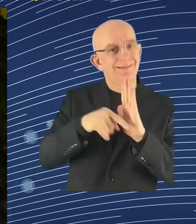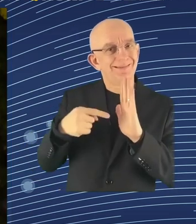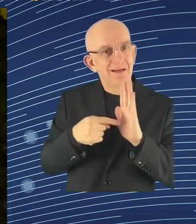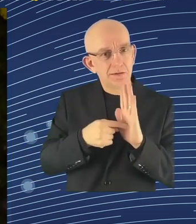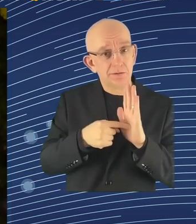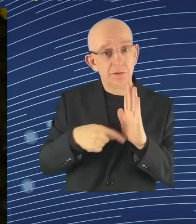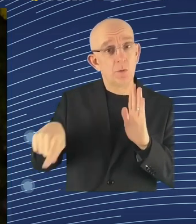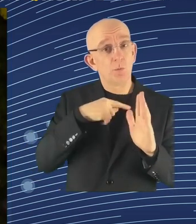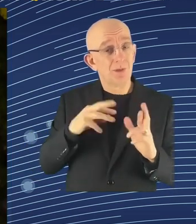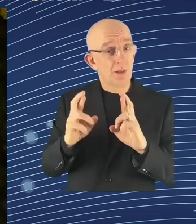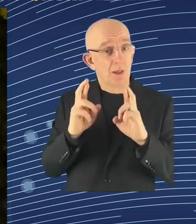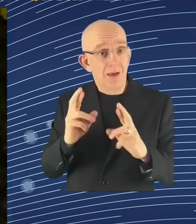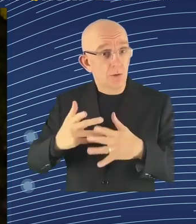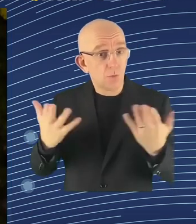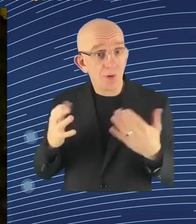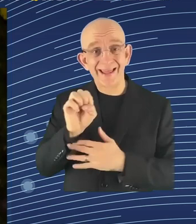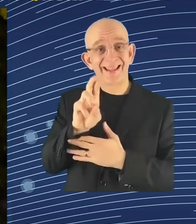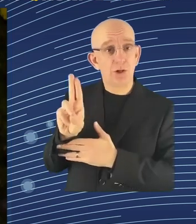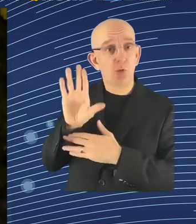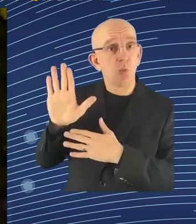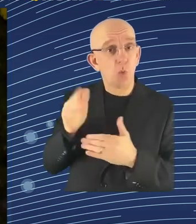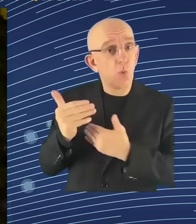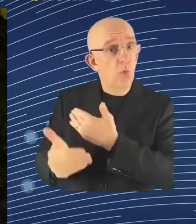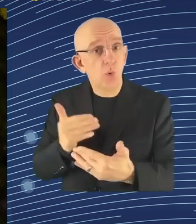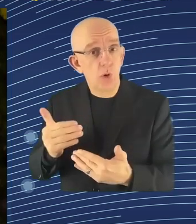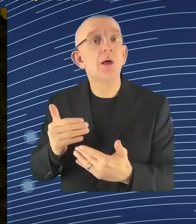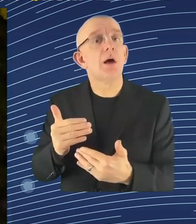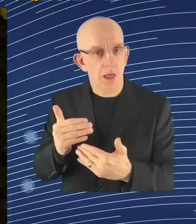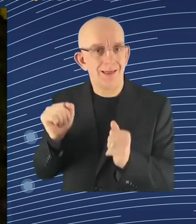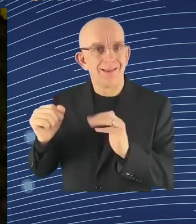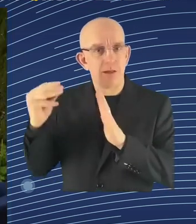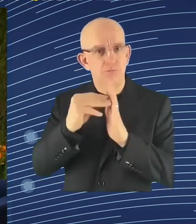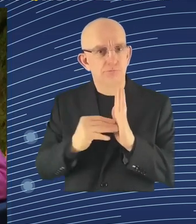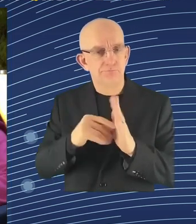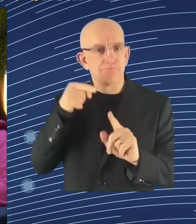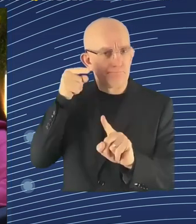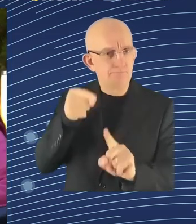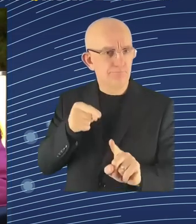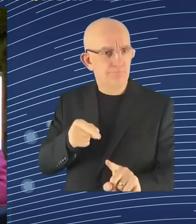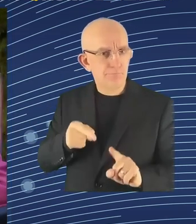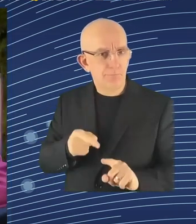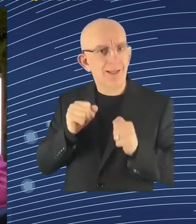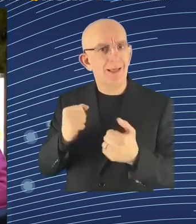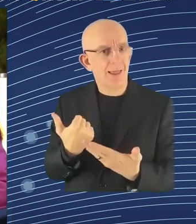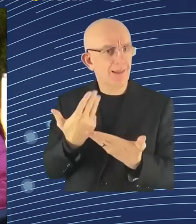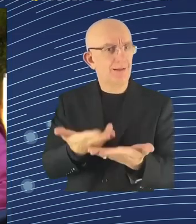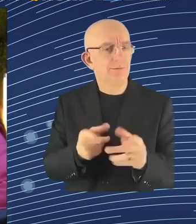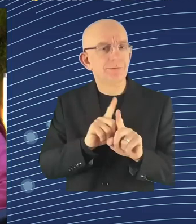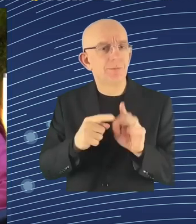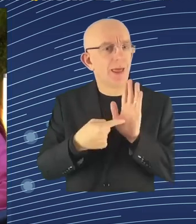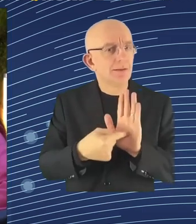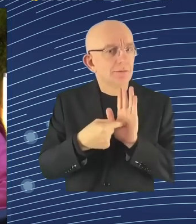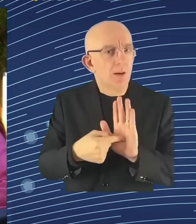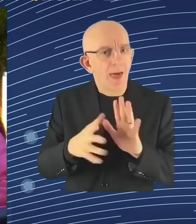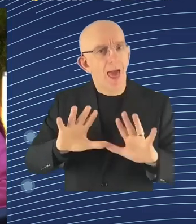hopefully will also stimulate the debate at the global level. Mr. Commissioner, the European Union is excellent at setting